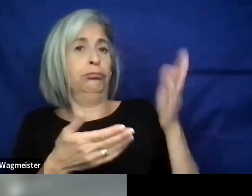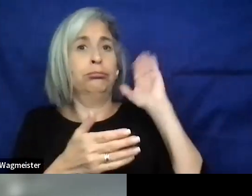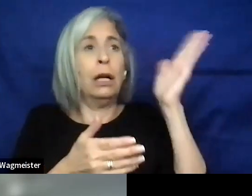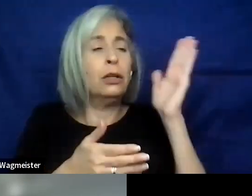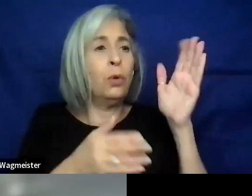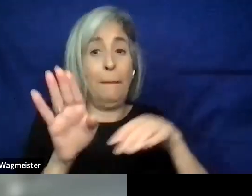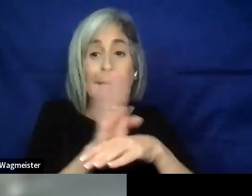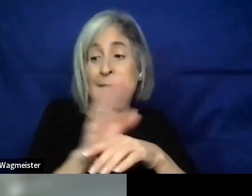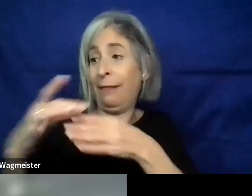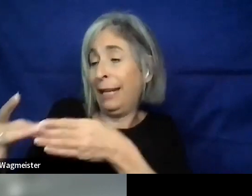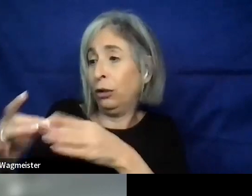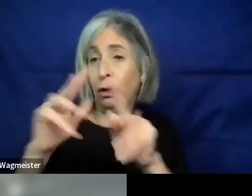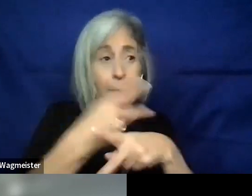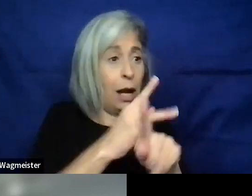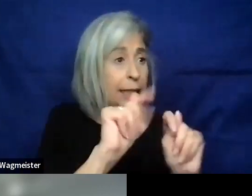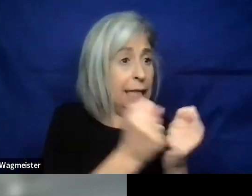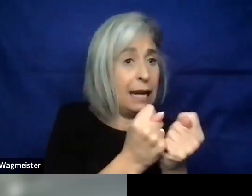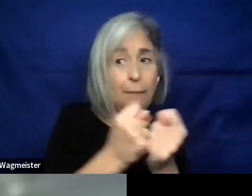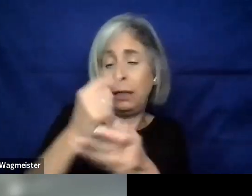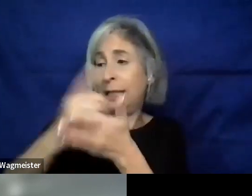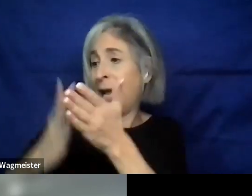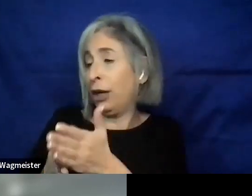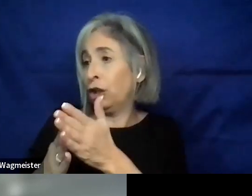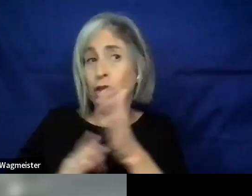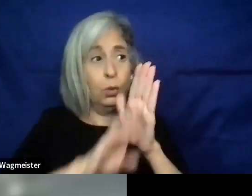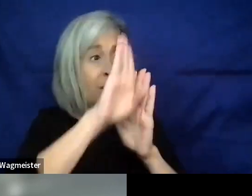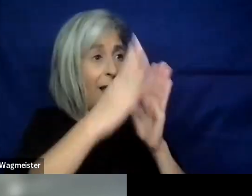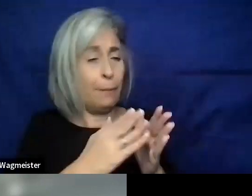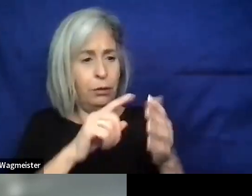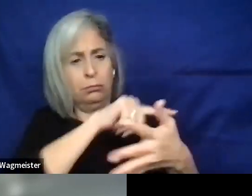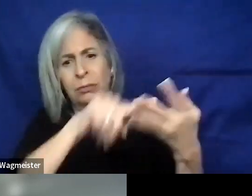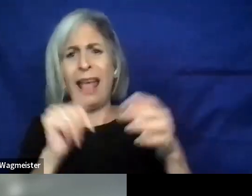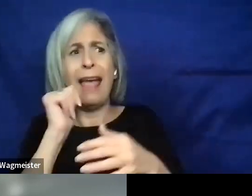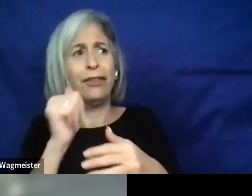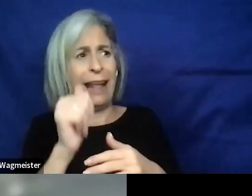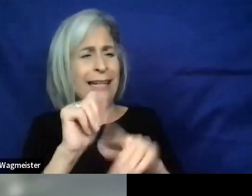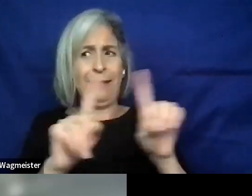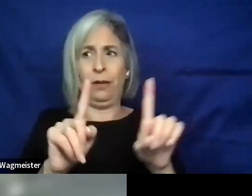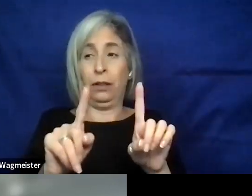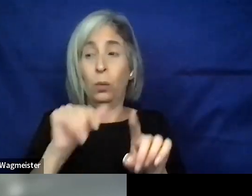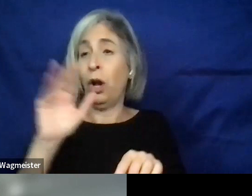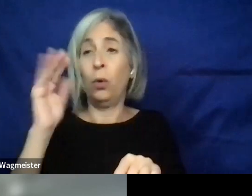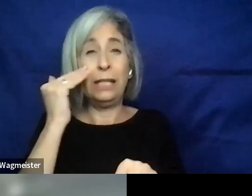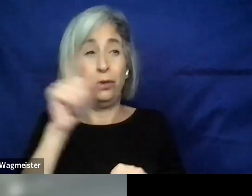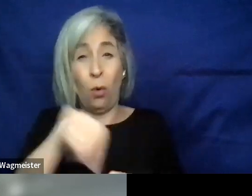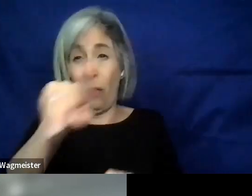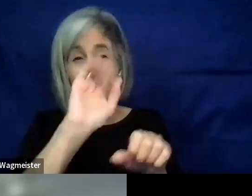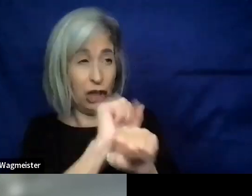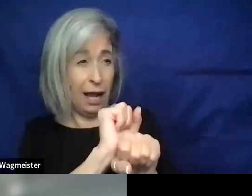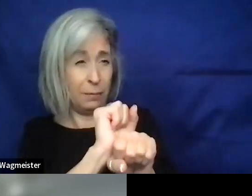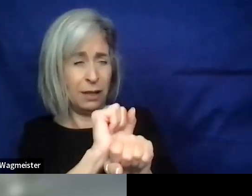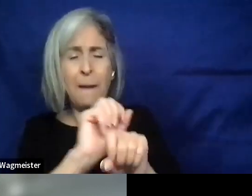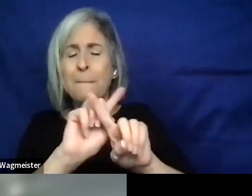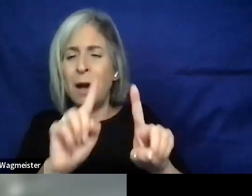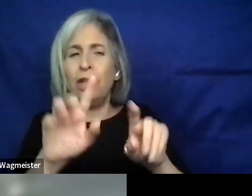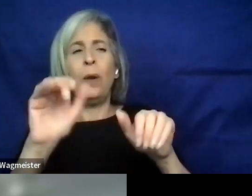business leader, the next day to a designer and the last day to a developer. We don't have to know their job backward and forward. We have to be able